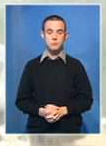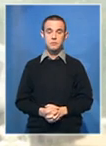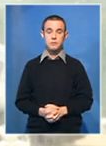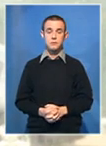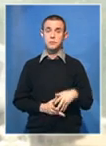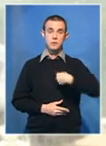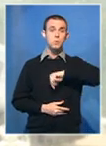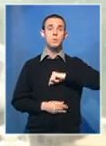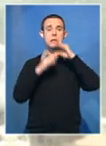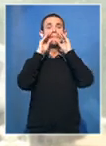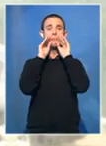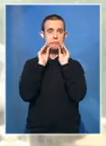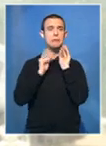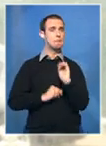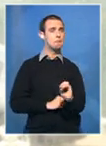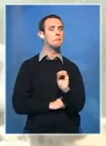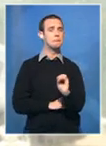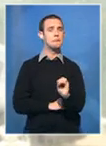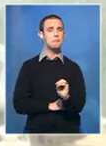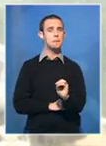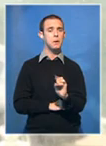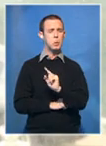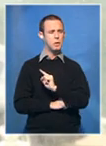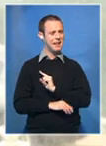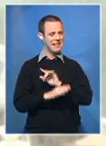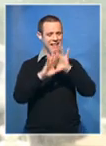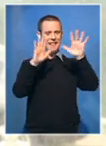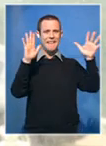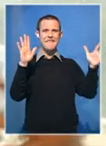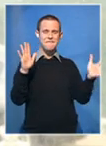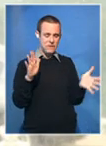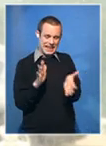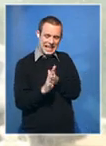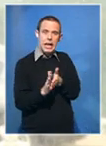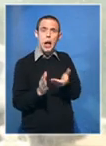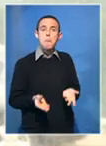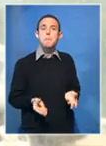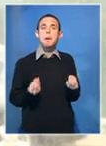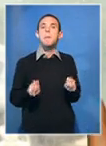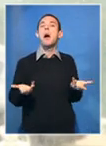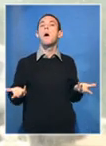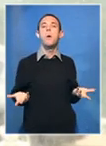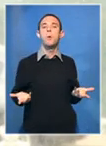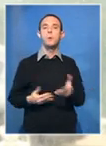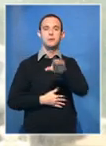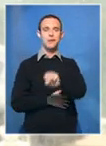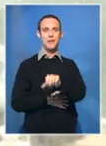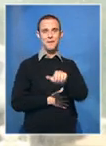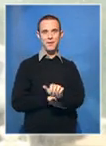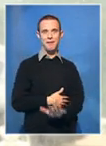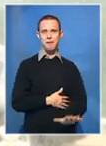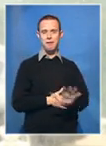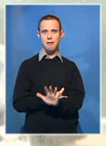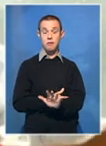We are very sad about the situation. Everything we have, we got from South Africa. So when things are like this,